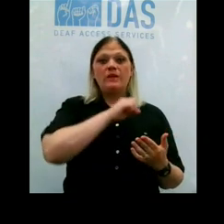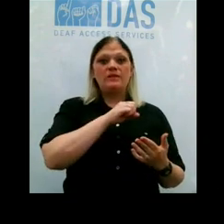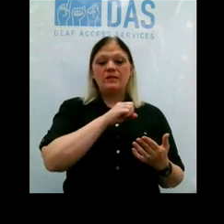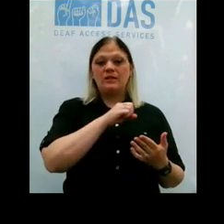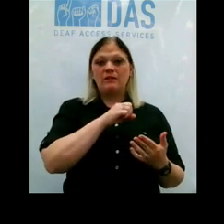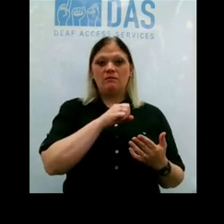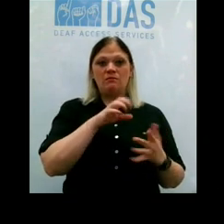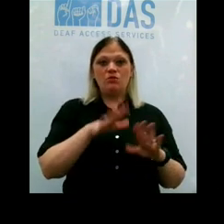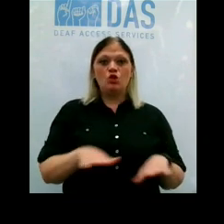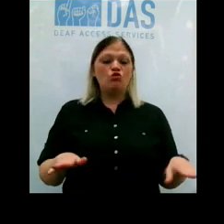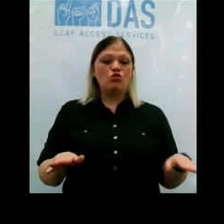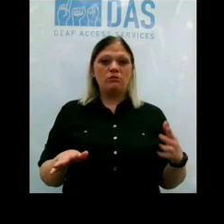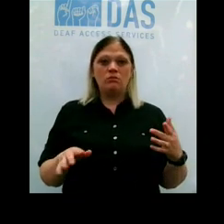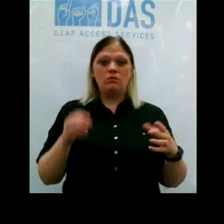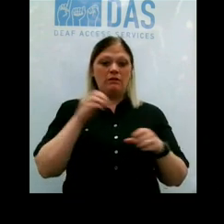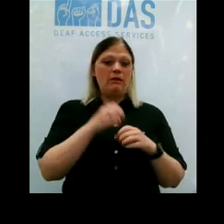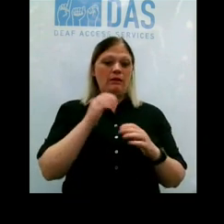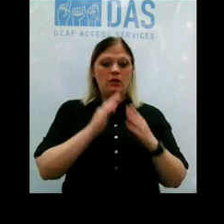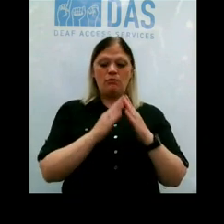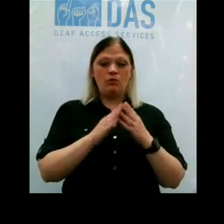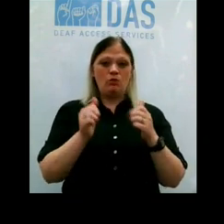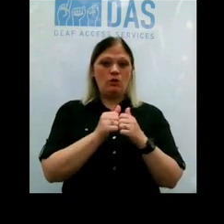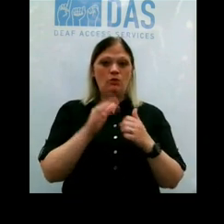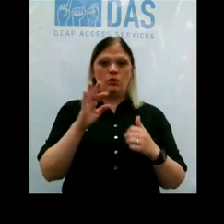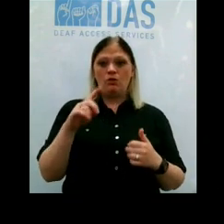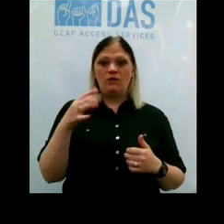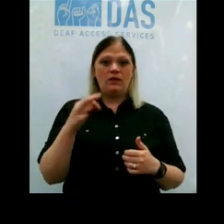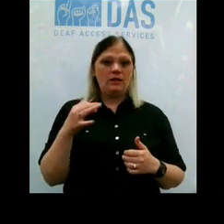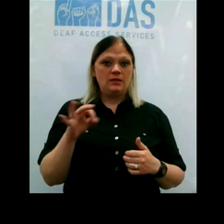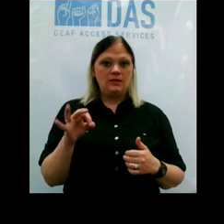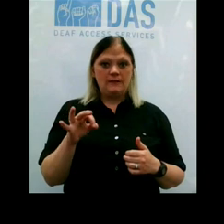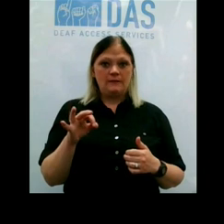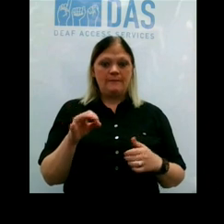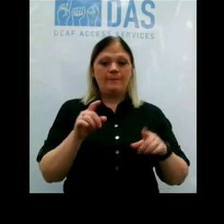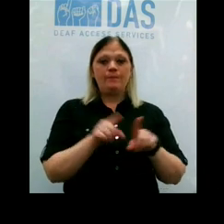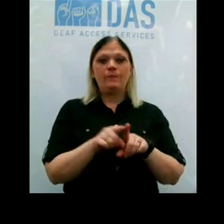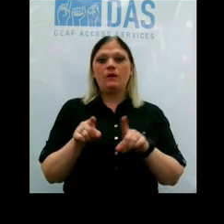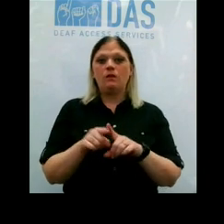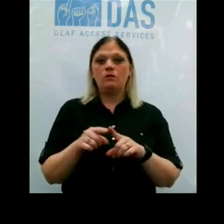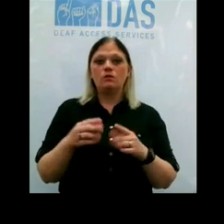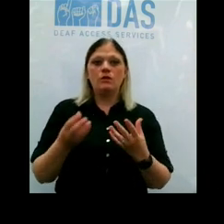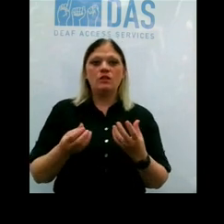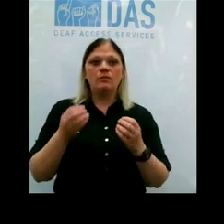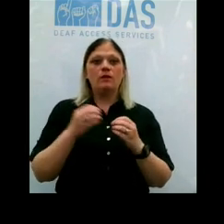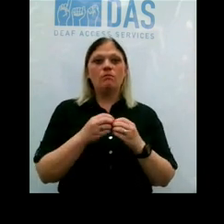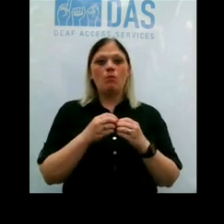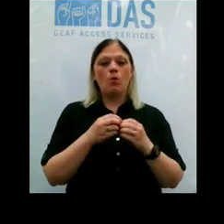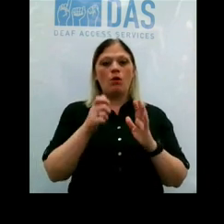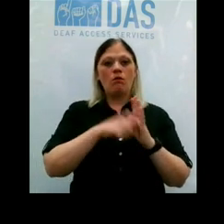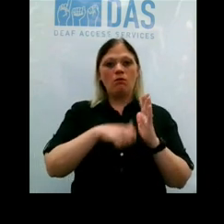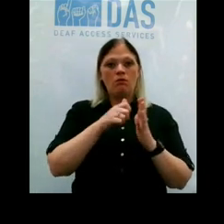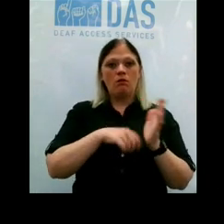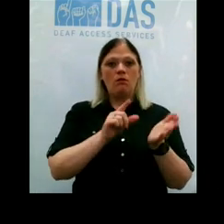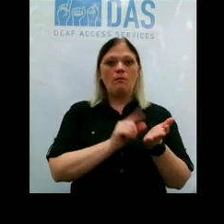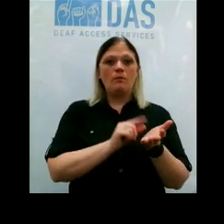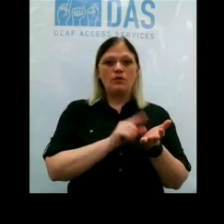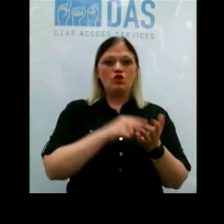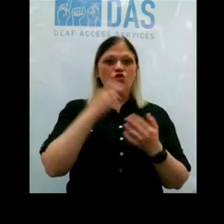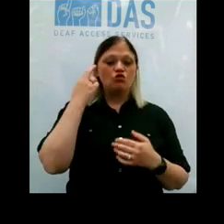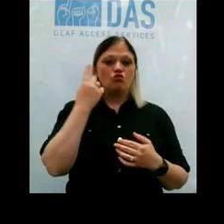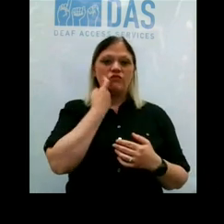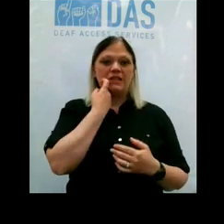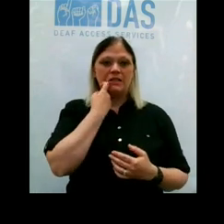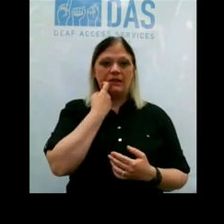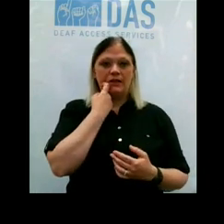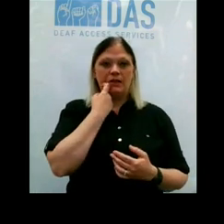among children in our community with COVID-19. You know, also there have been some more literature that's been published recently that